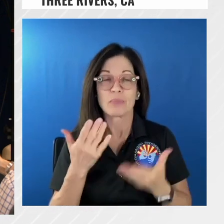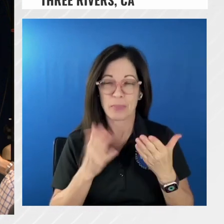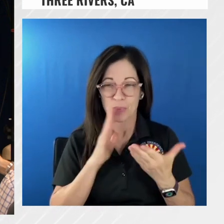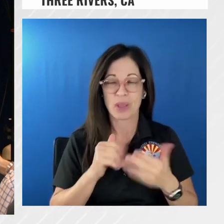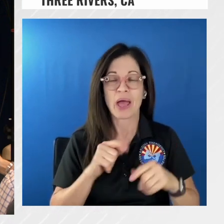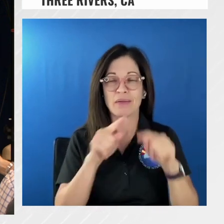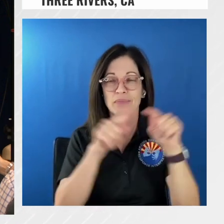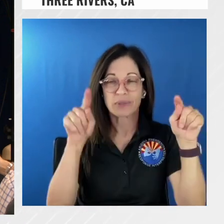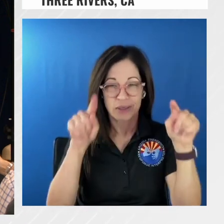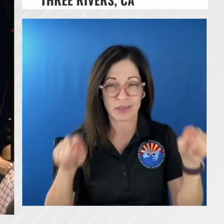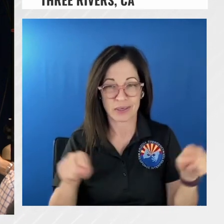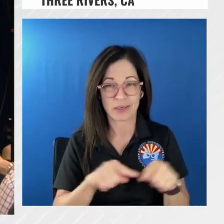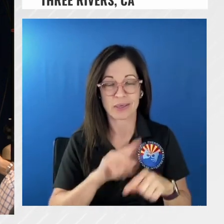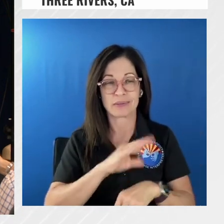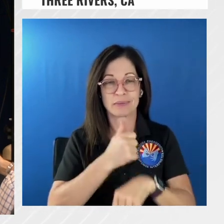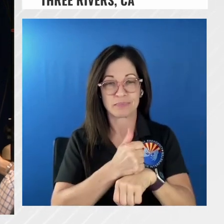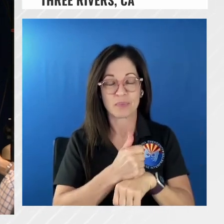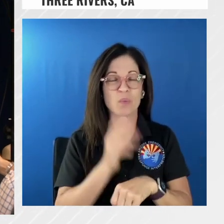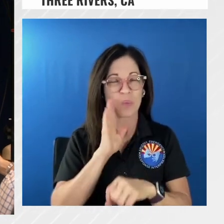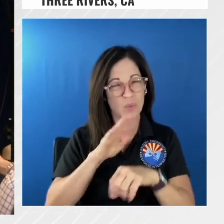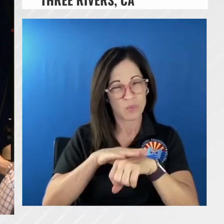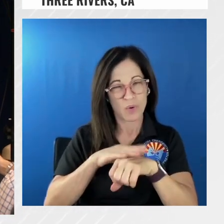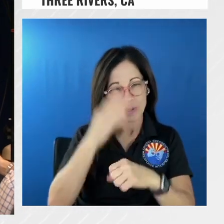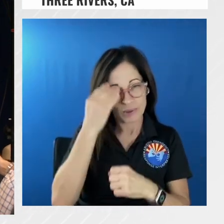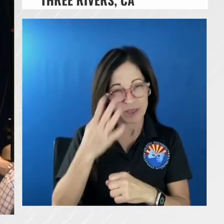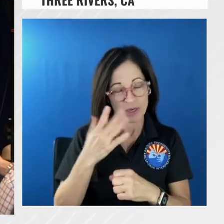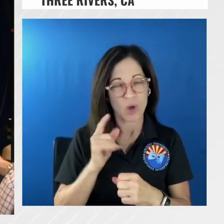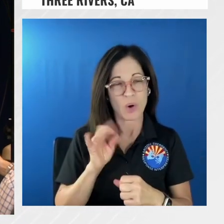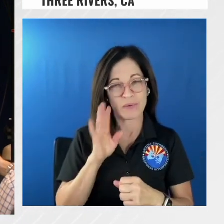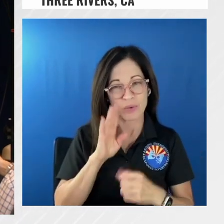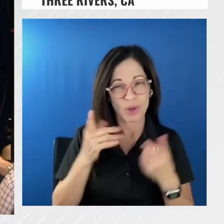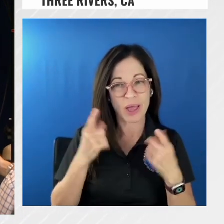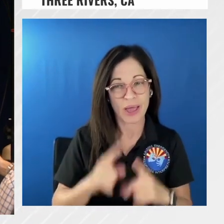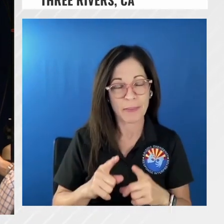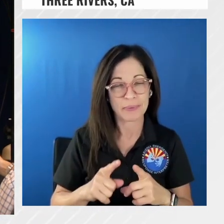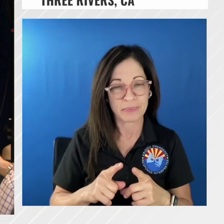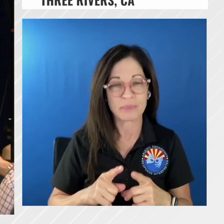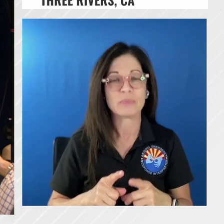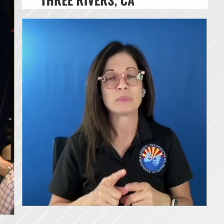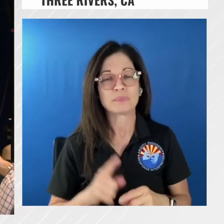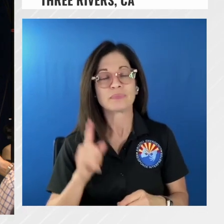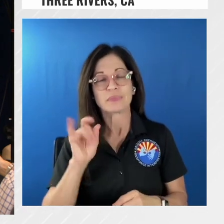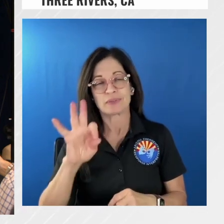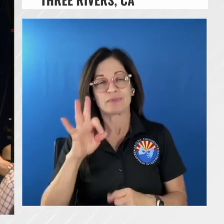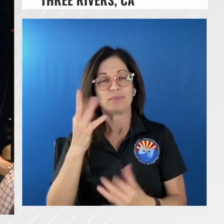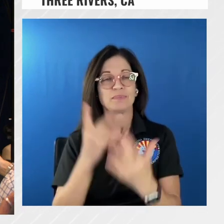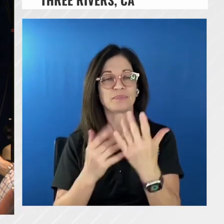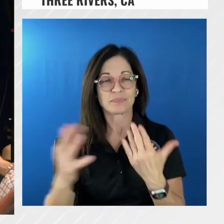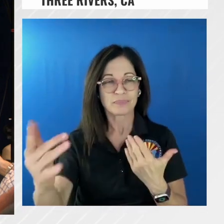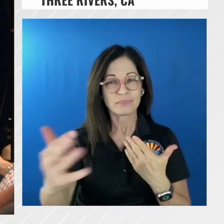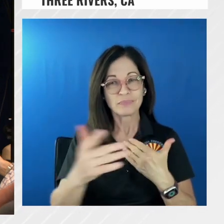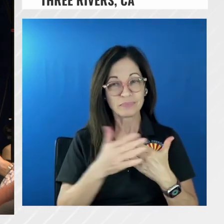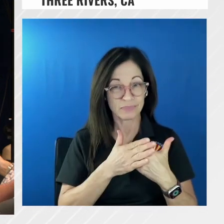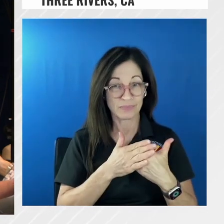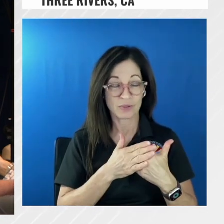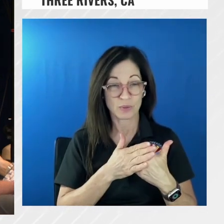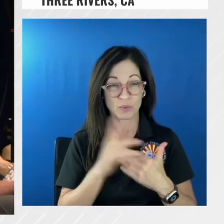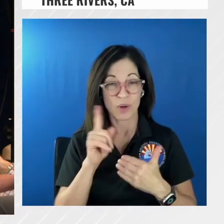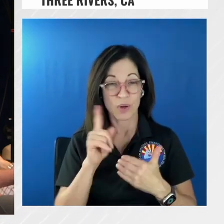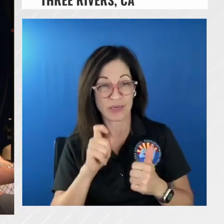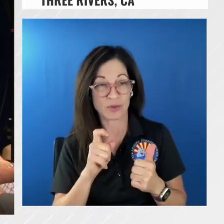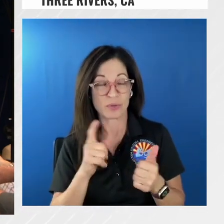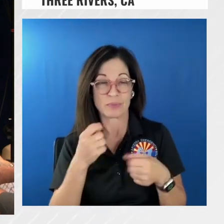you'll be fair warned as far as when that will come at a point where the fire makes uh gets close enough to where we have to make that